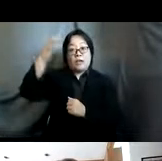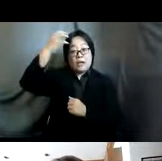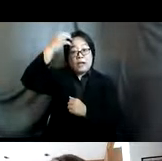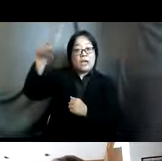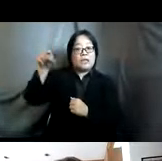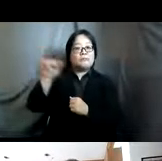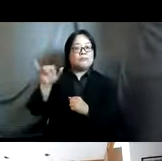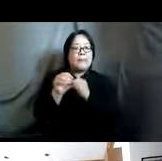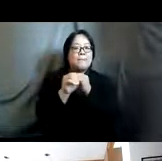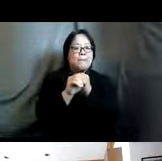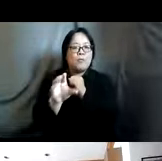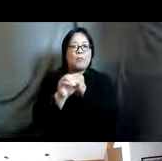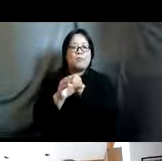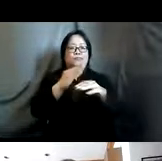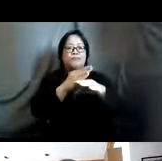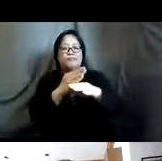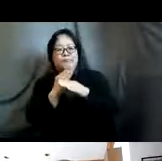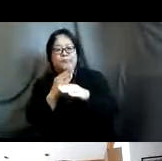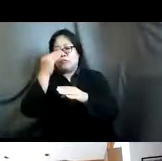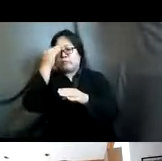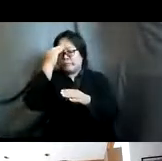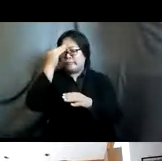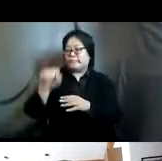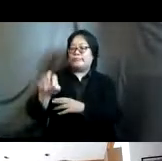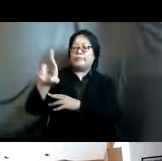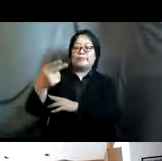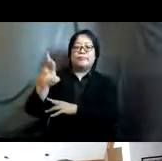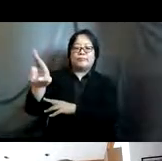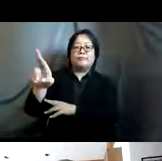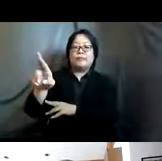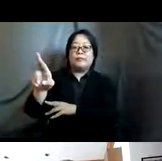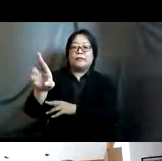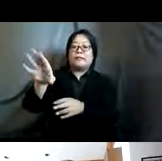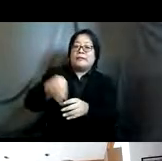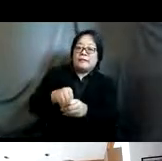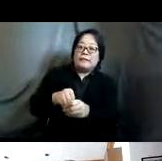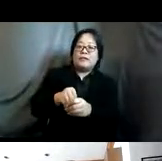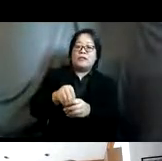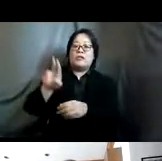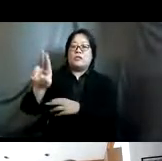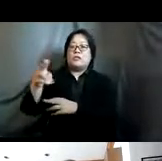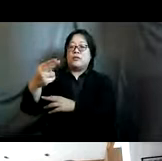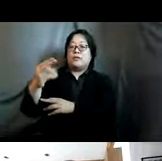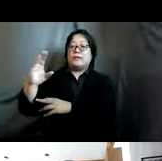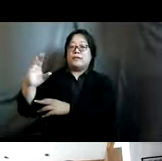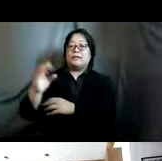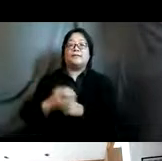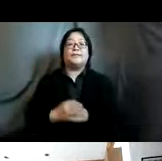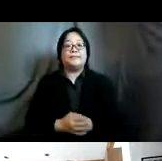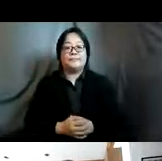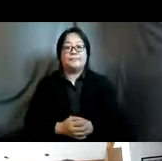protect and invest in srhr including as part of their overall national universal health coverage games